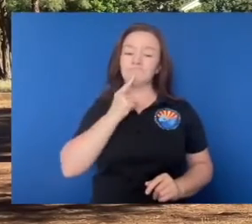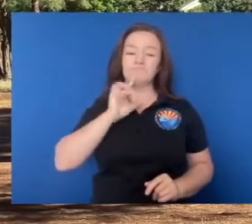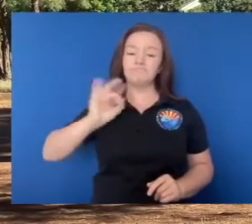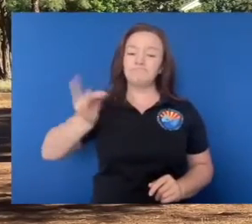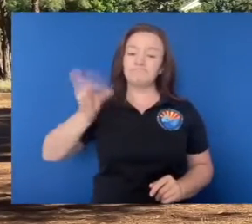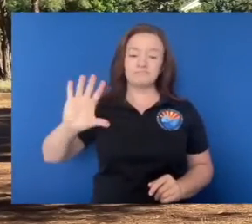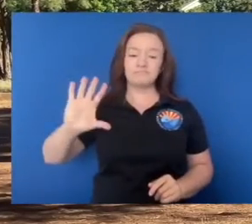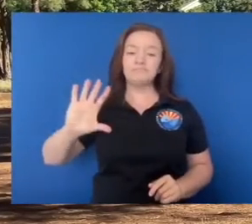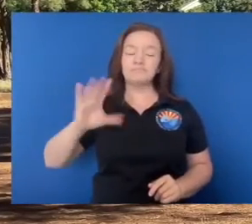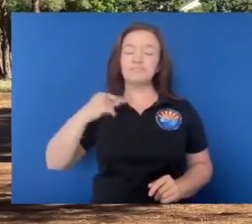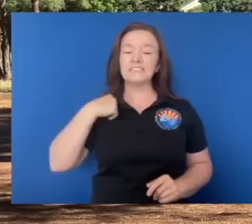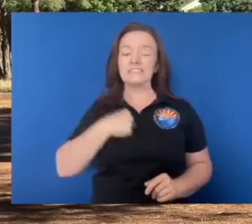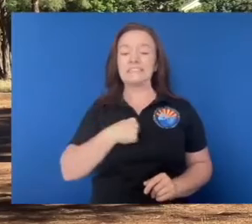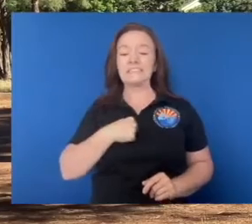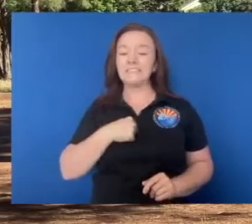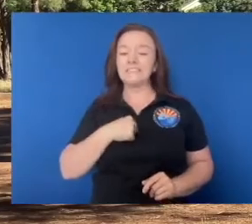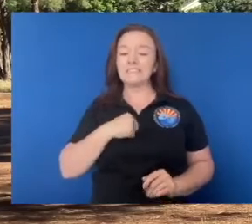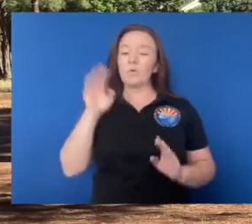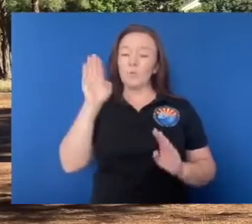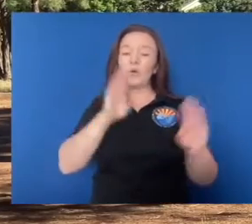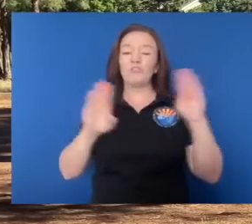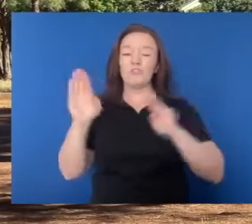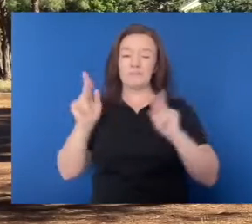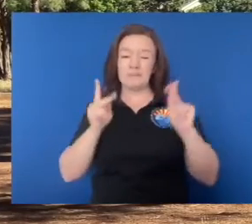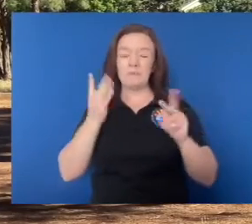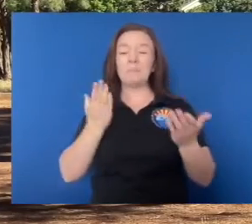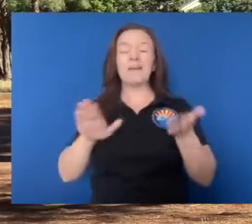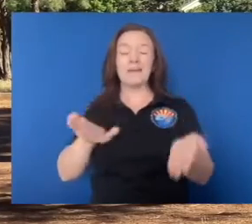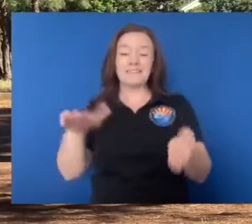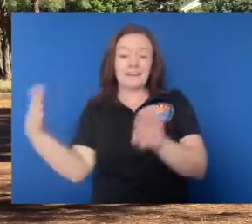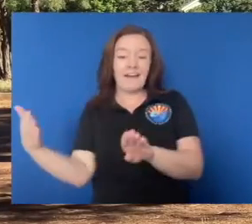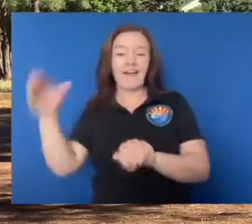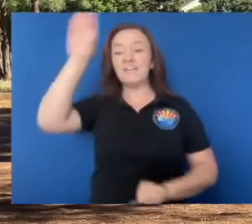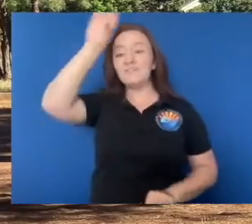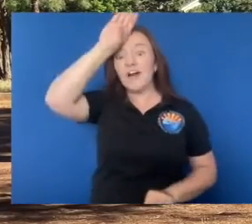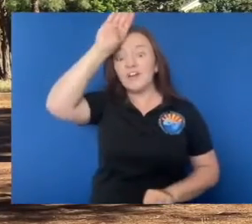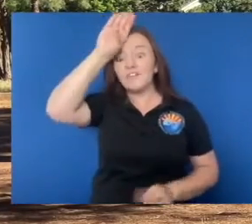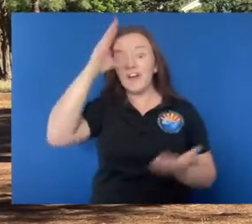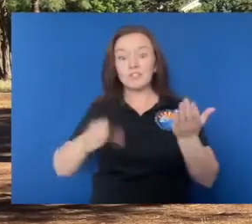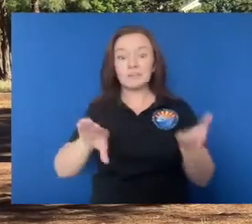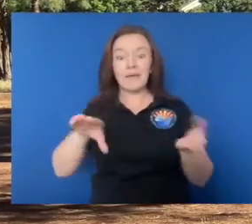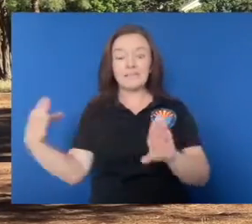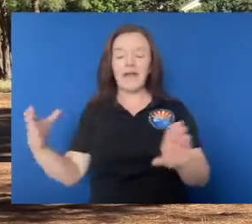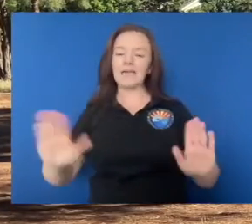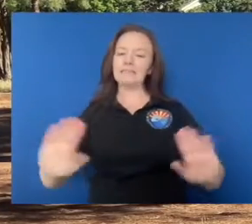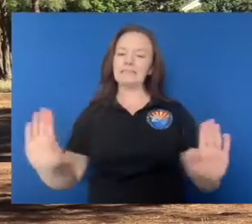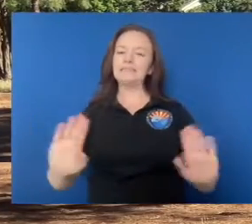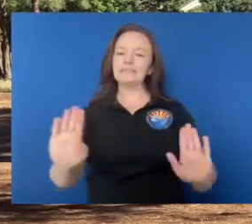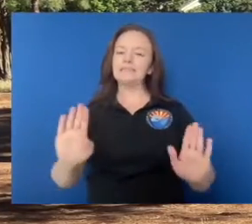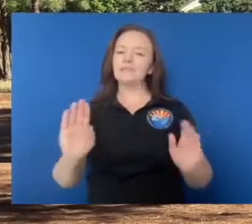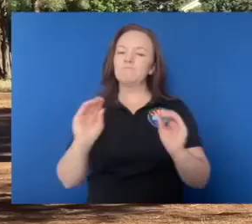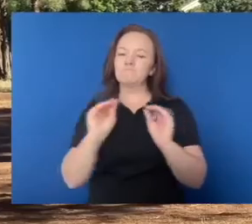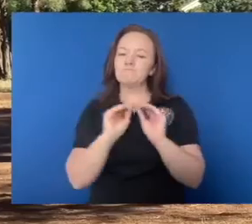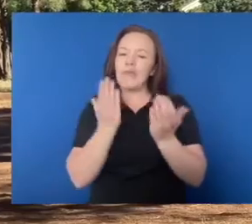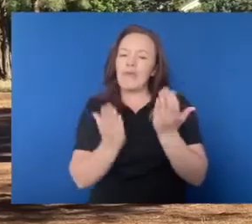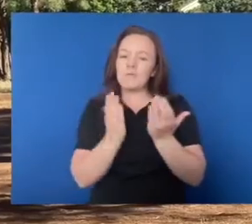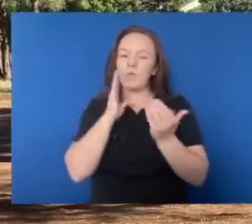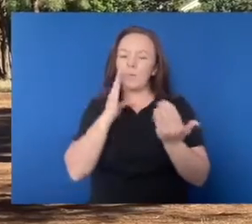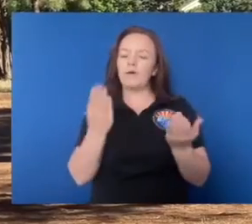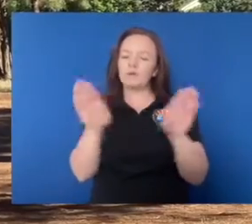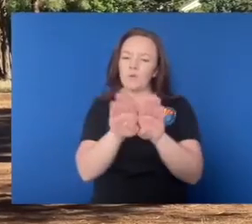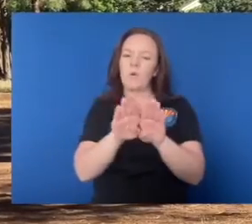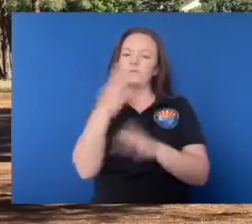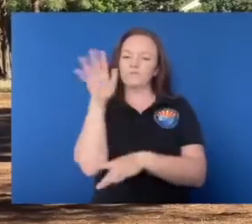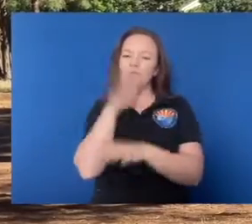that we're worried about the lives of the public and firefighters, that's when we start looking at forest closures.